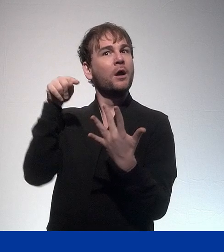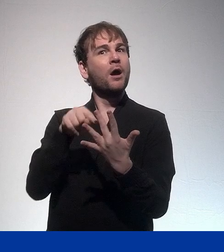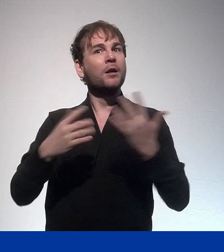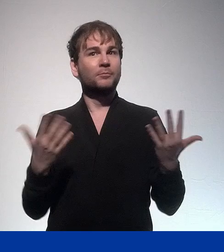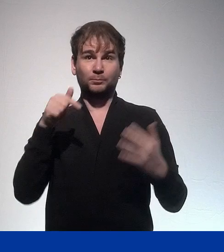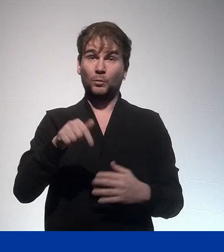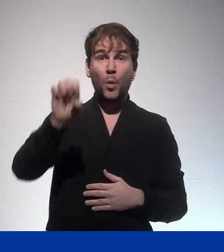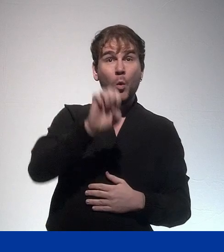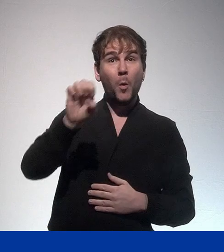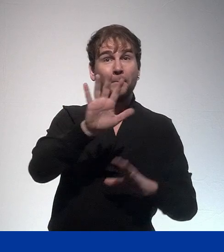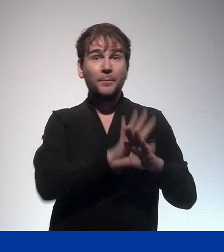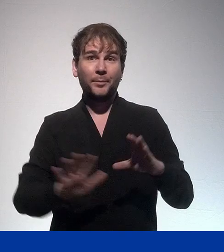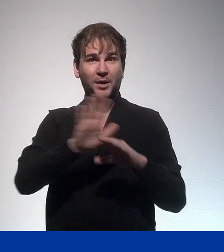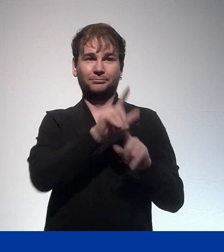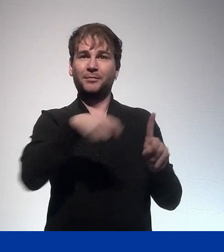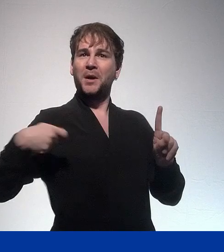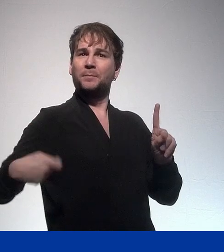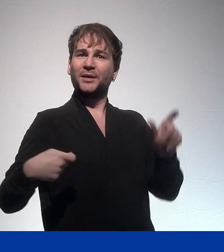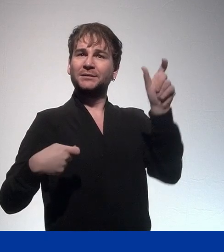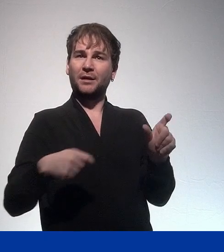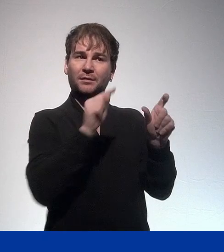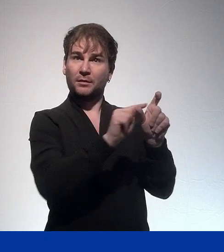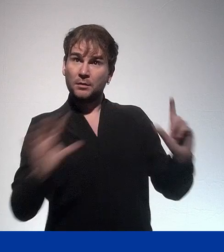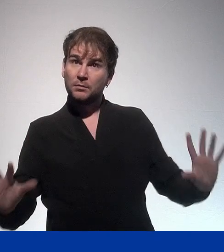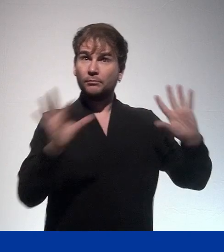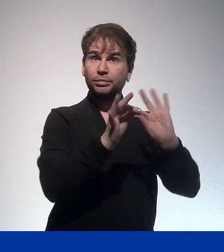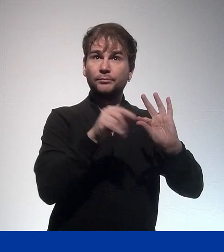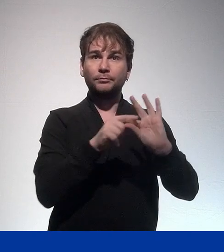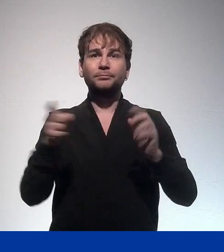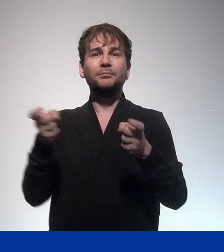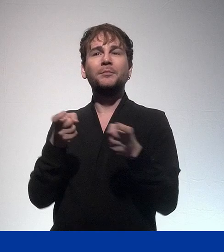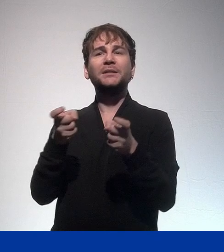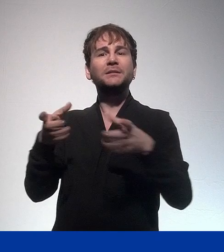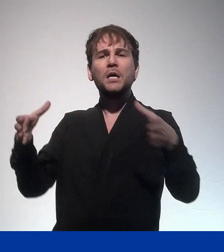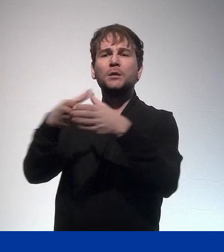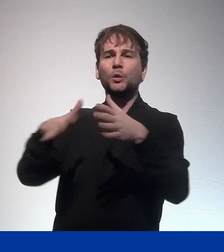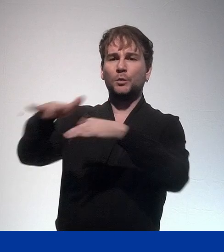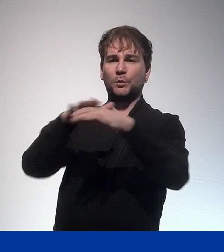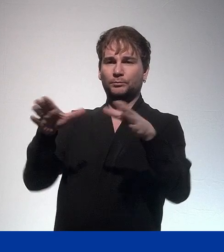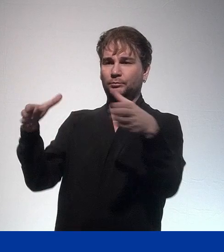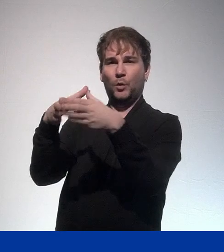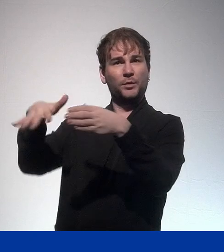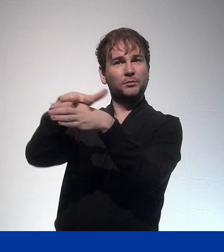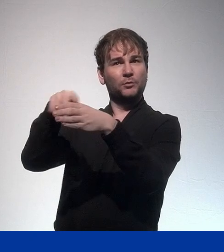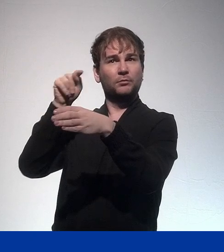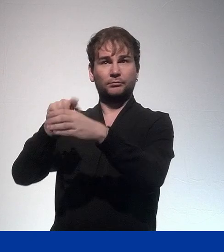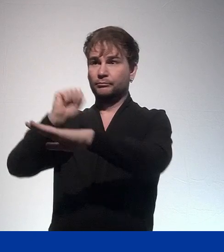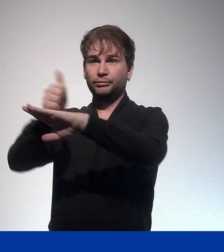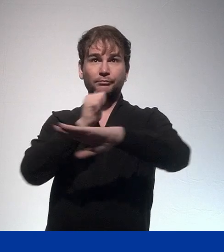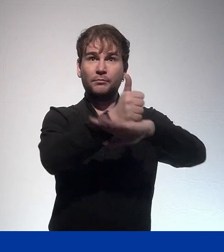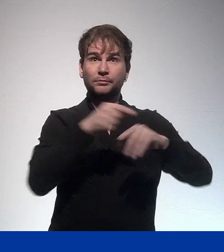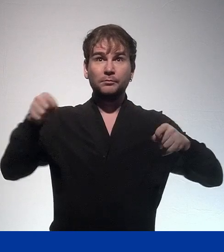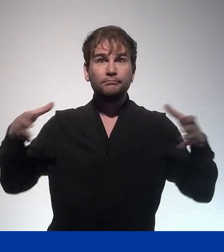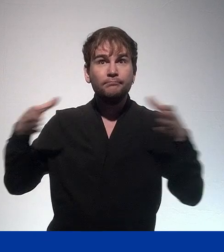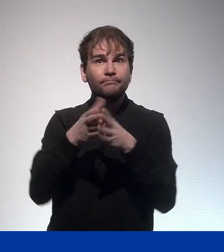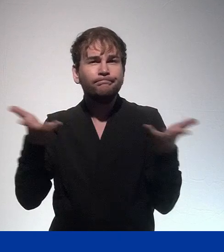has the EU council presidency at the moment and also the